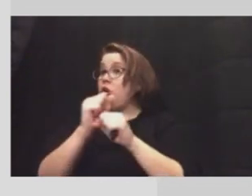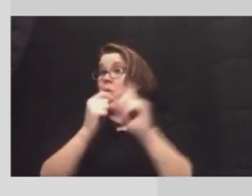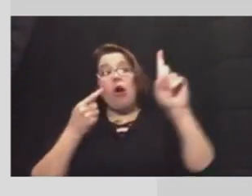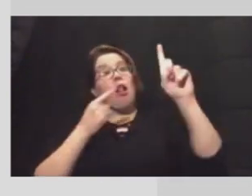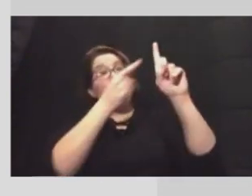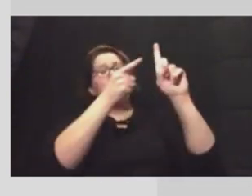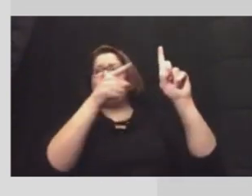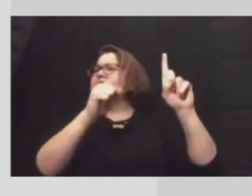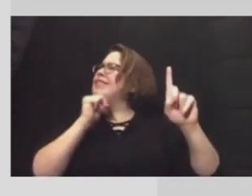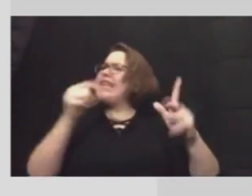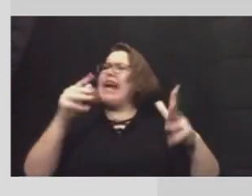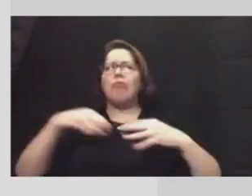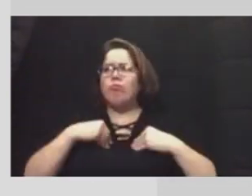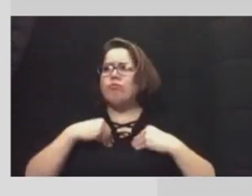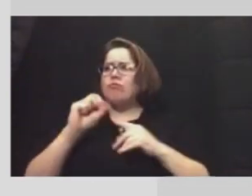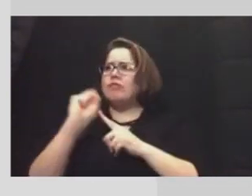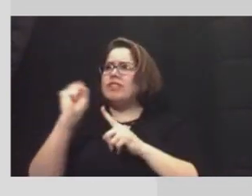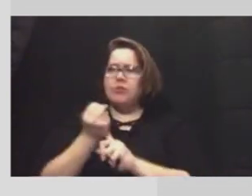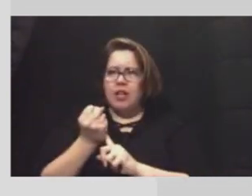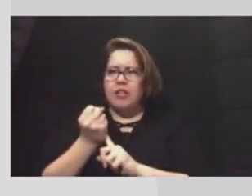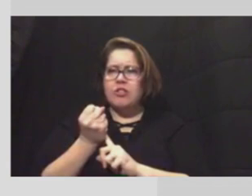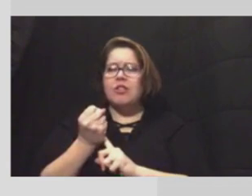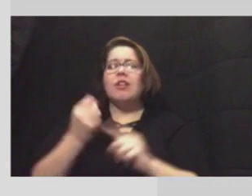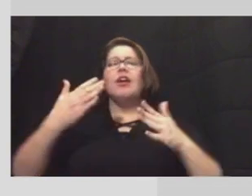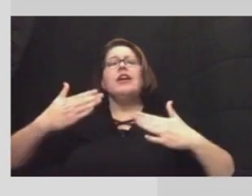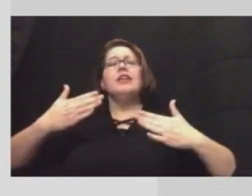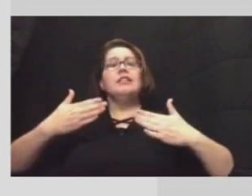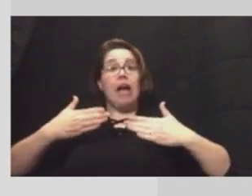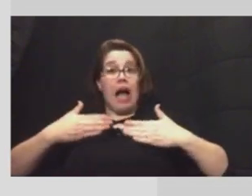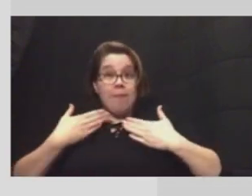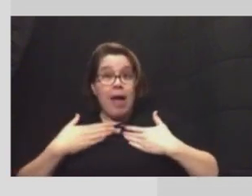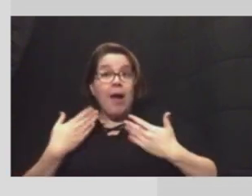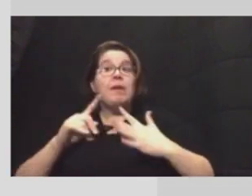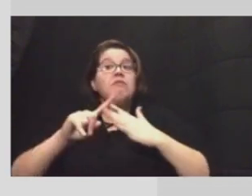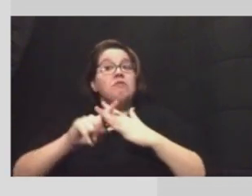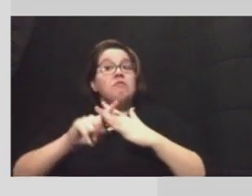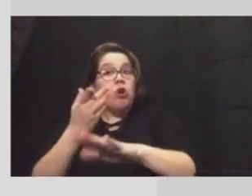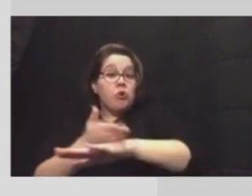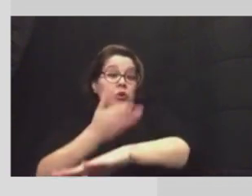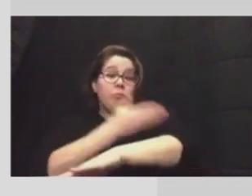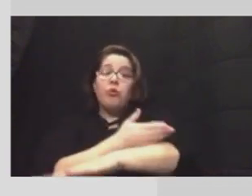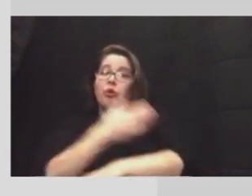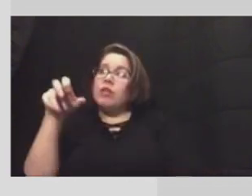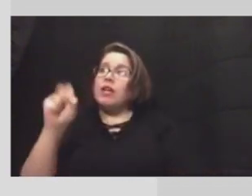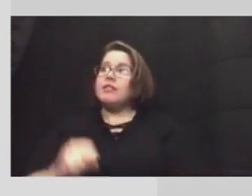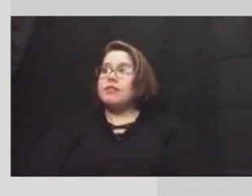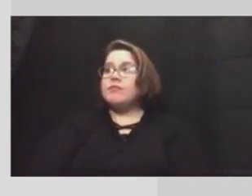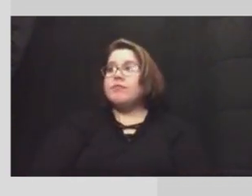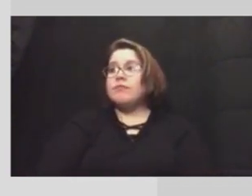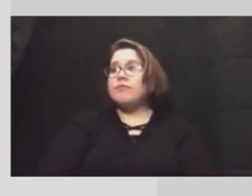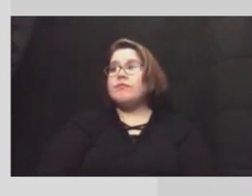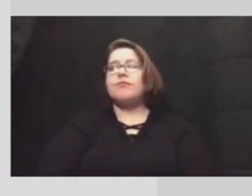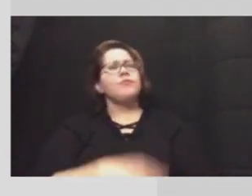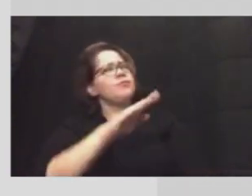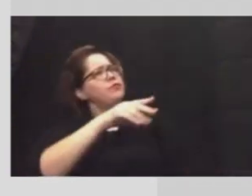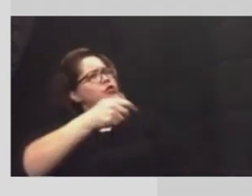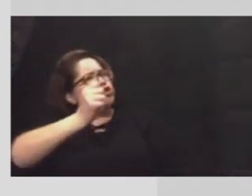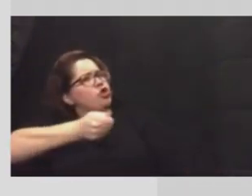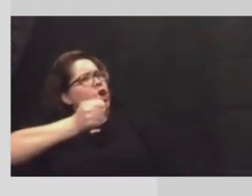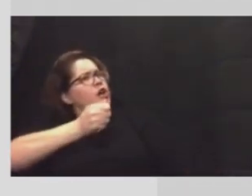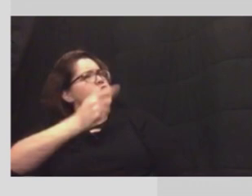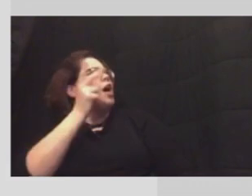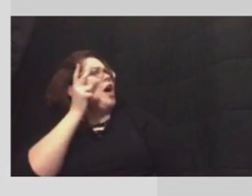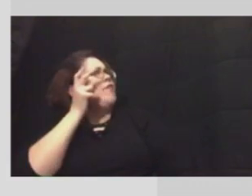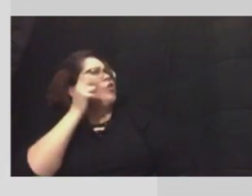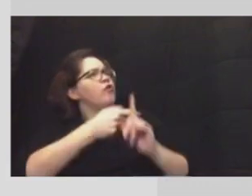unacceptable situation uh i'm glad that it's it's starting to improve judge wolf have you